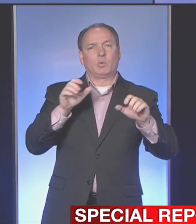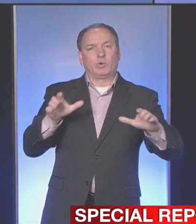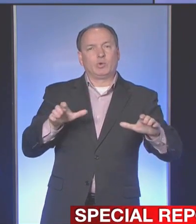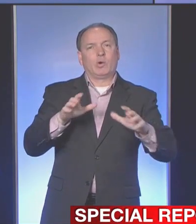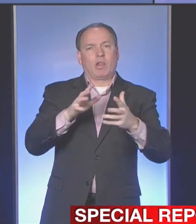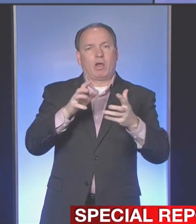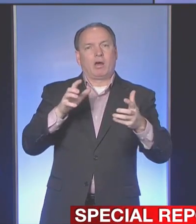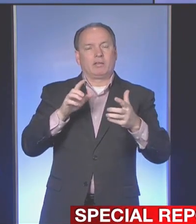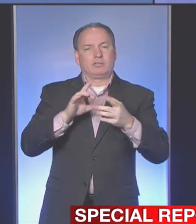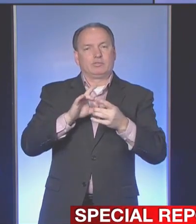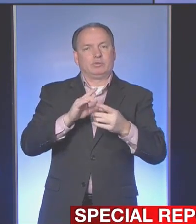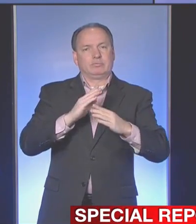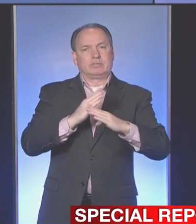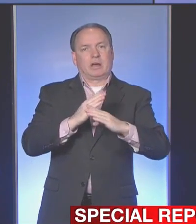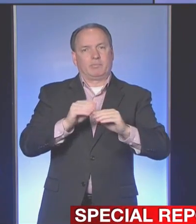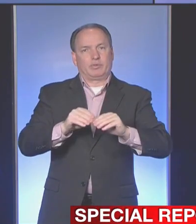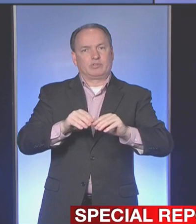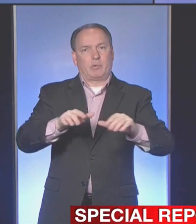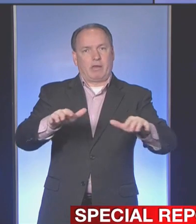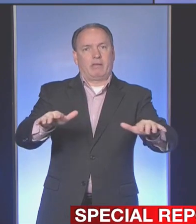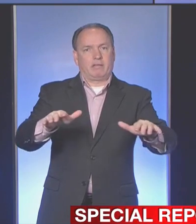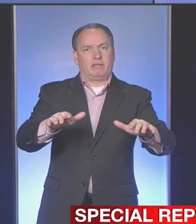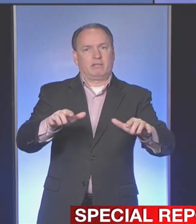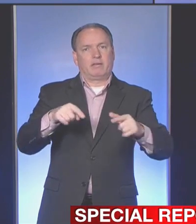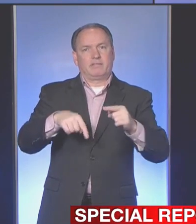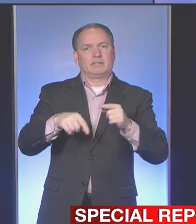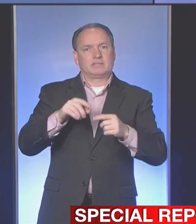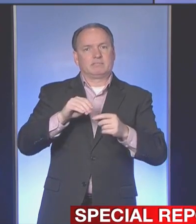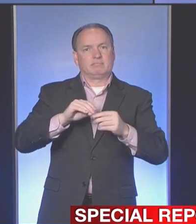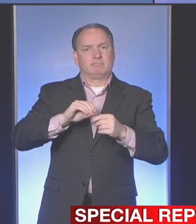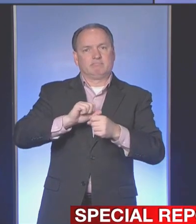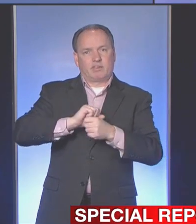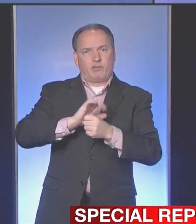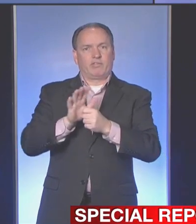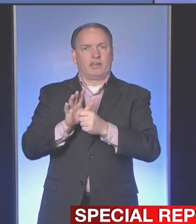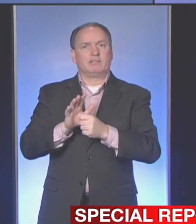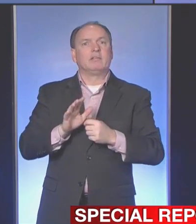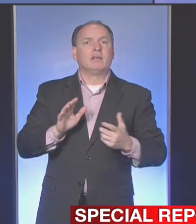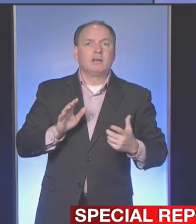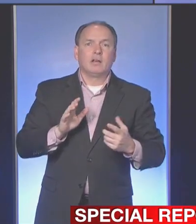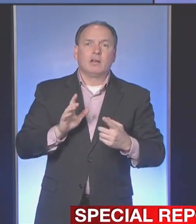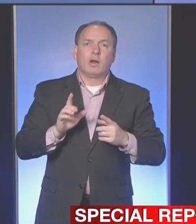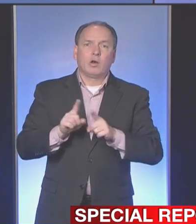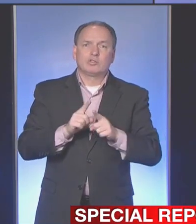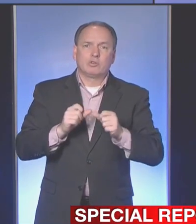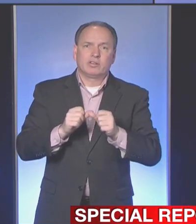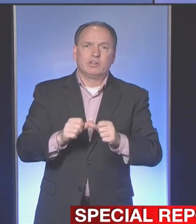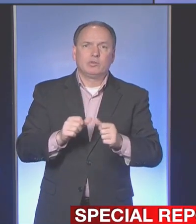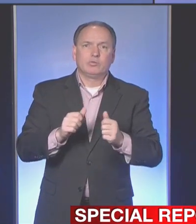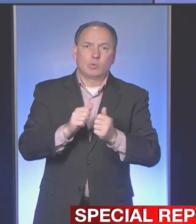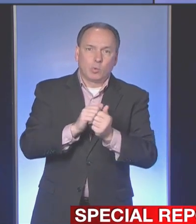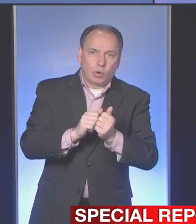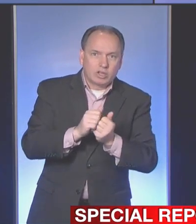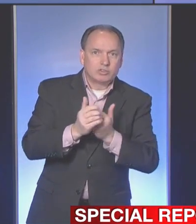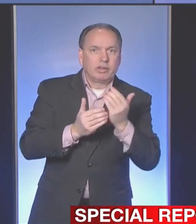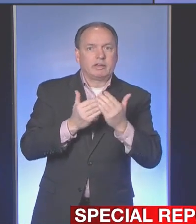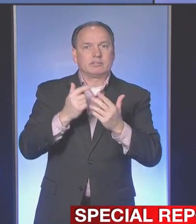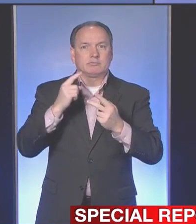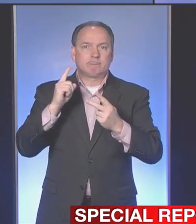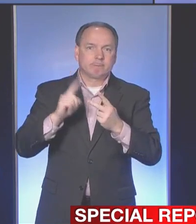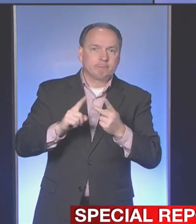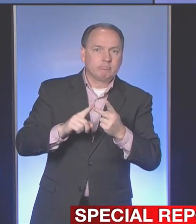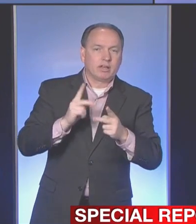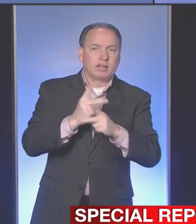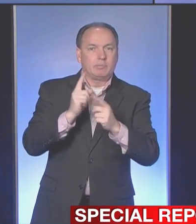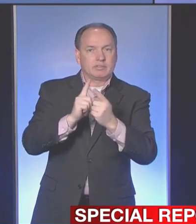a long way to stop the spread of this virus and also continue to do the things that we talk about all the time, keeping